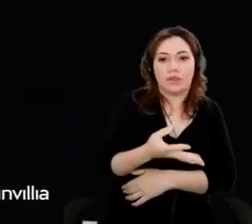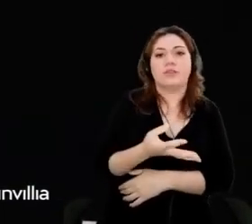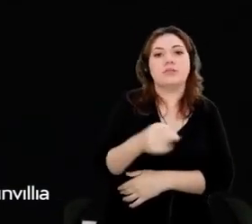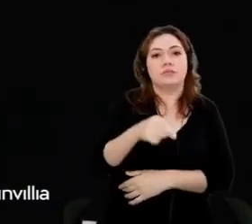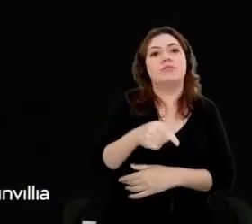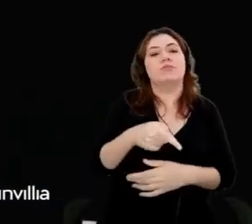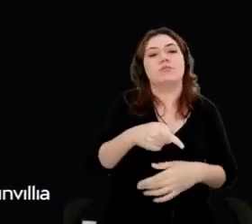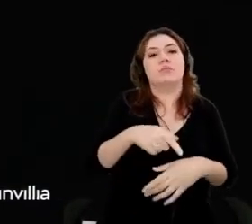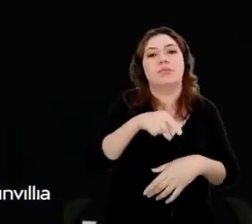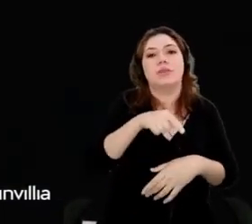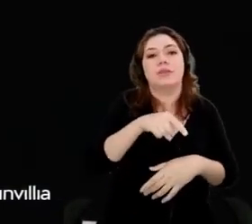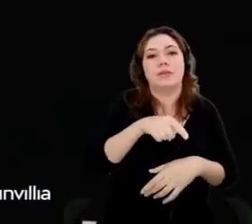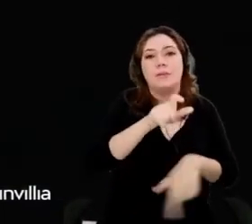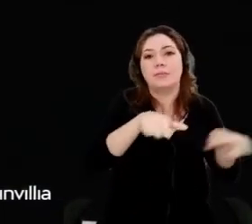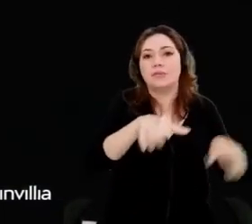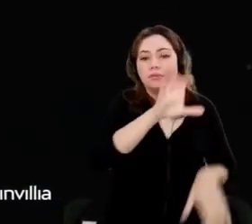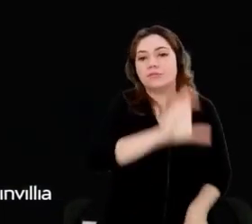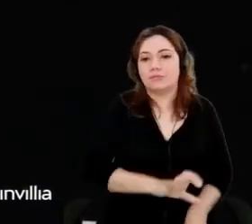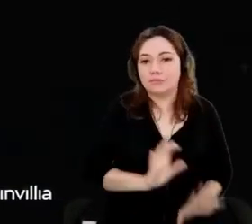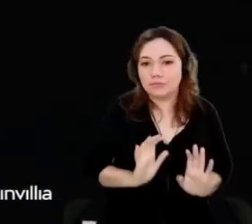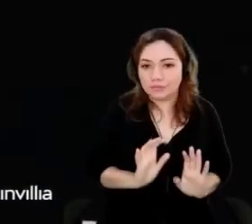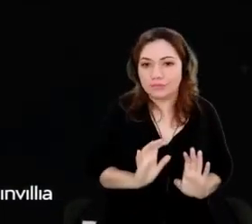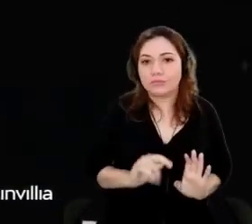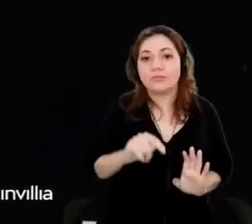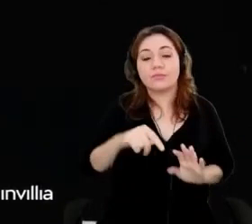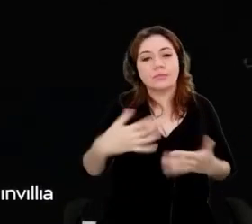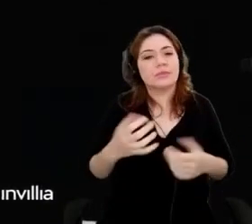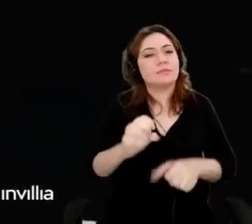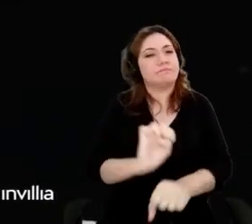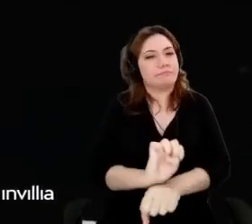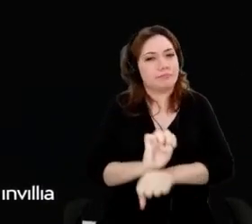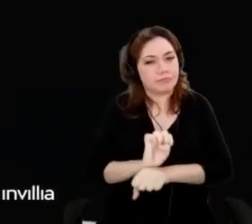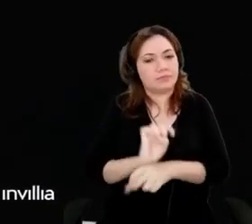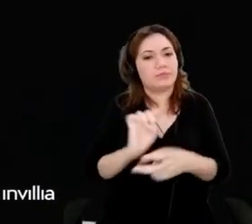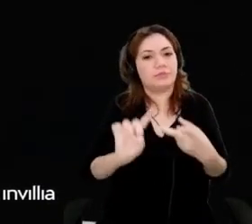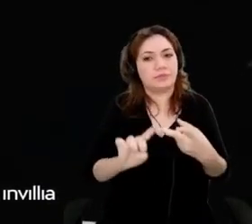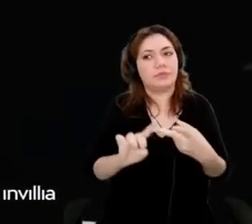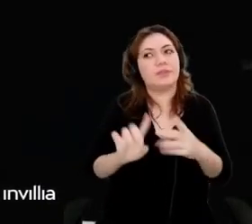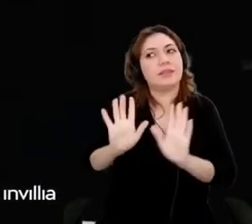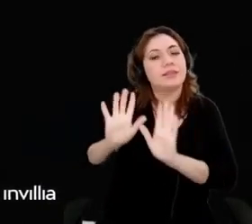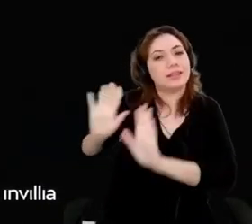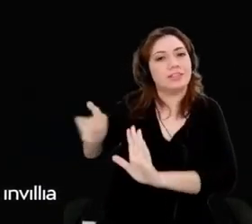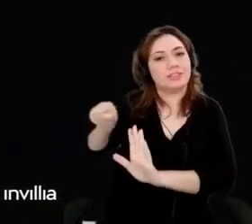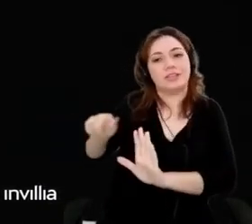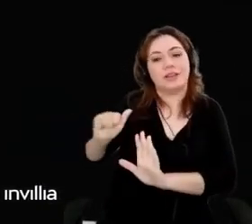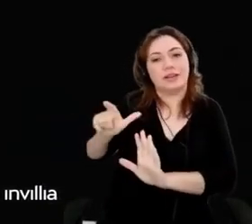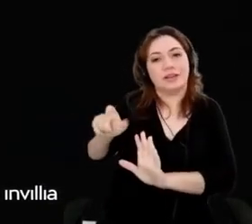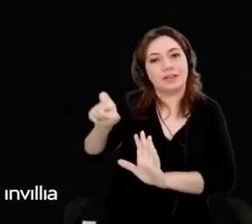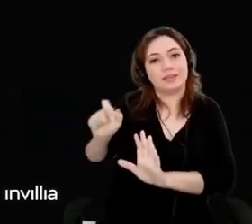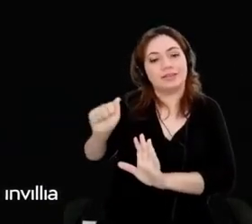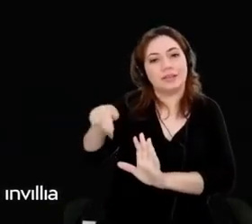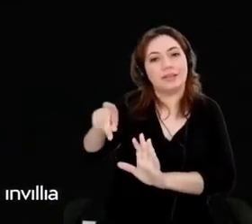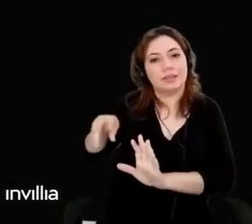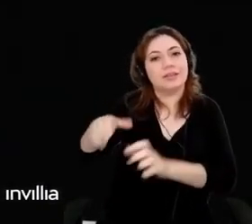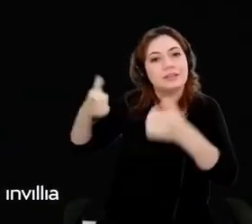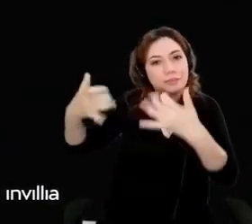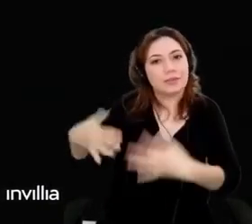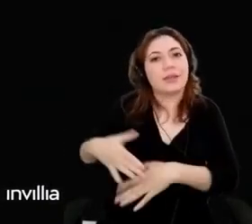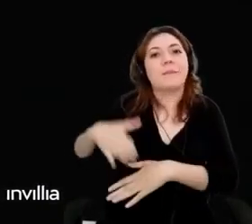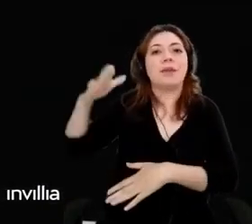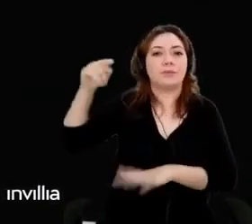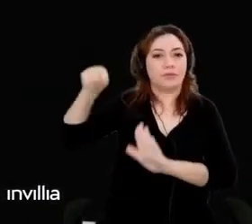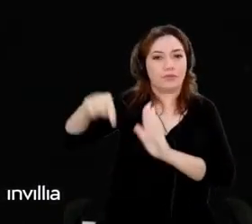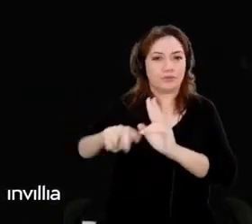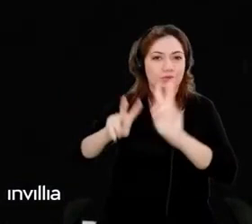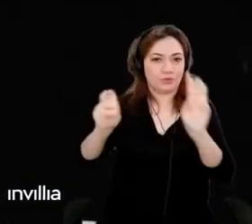stop here and leave more about SmithOS for Alexander to be sharing on this afternoon's keynote. I don't want to